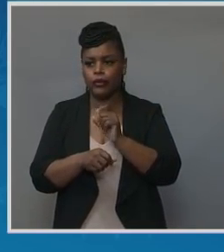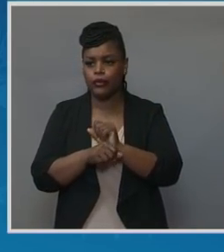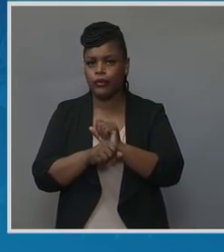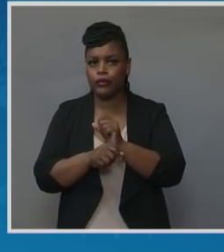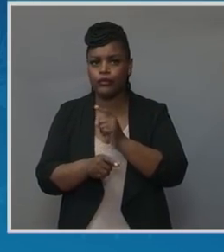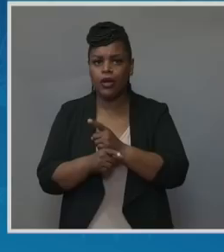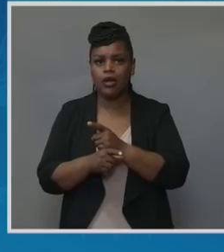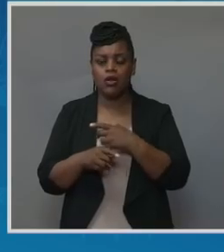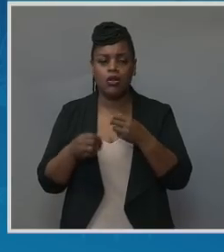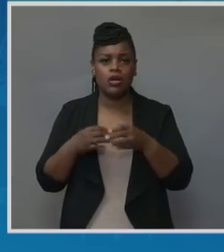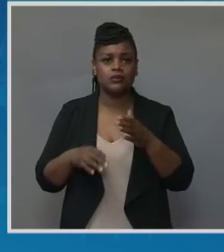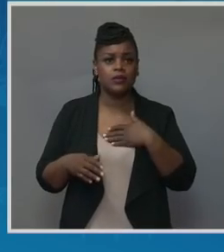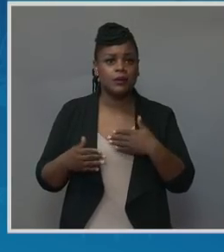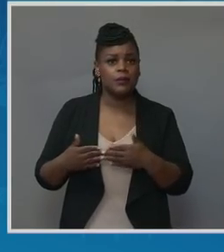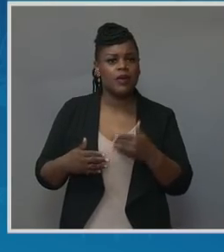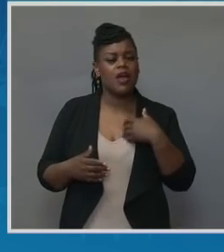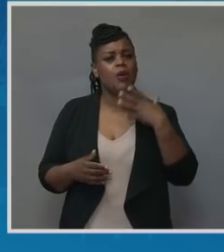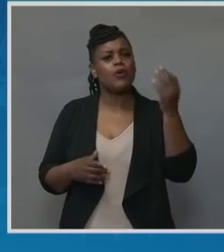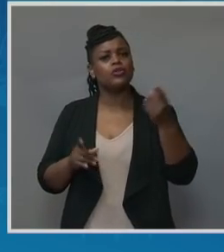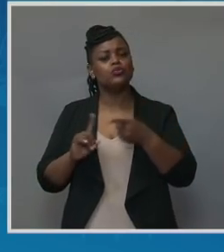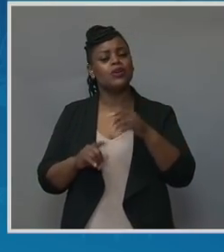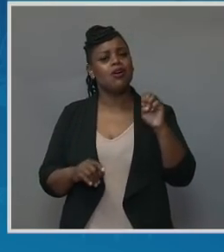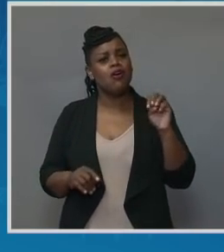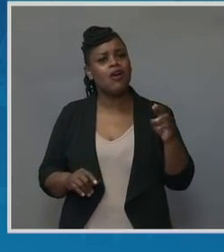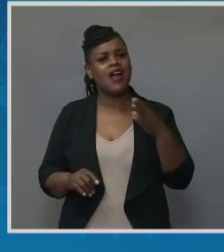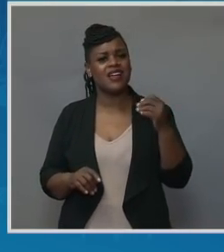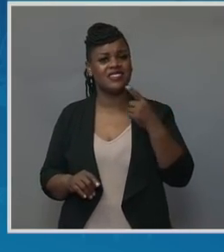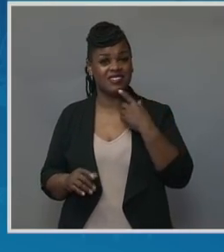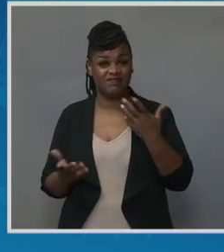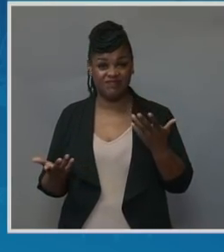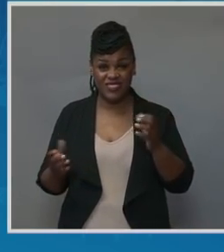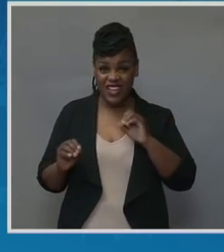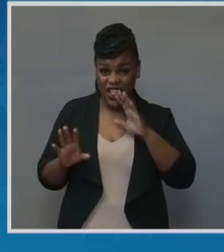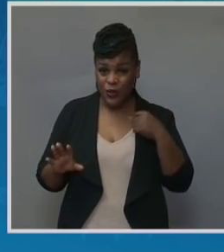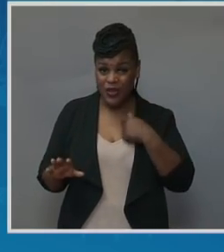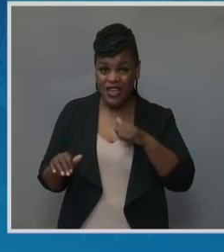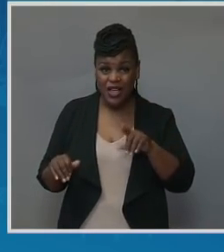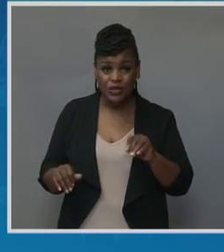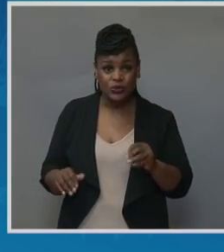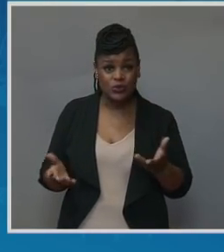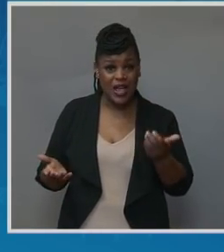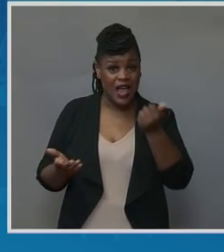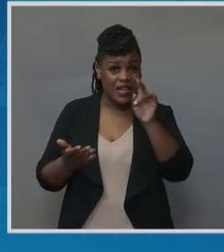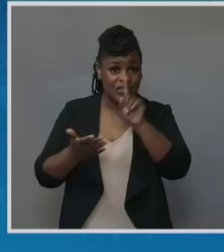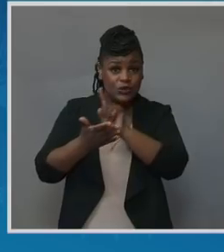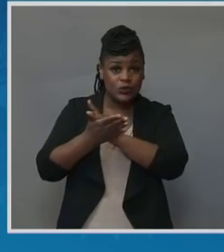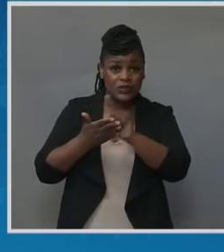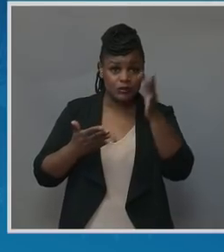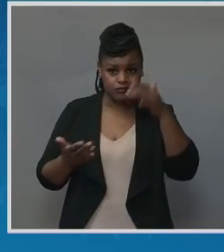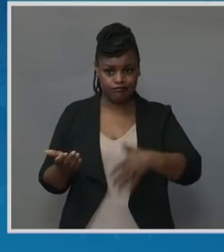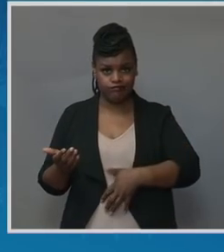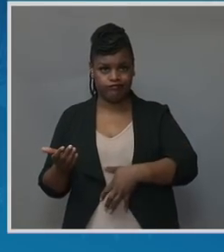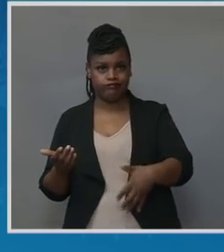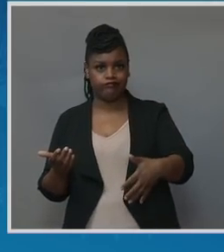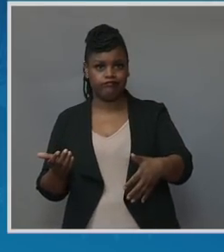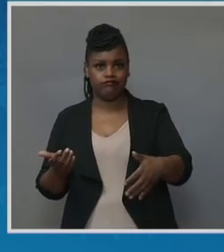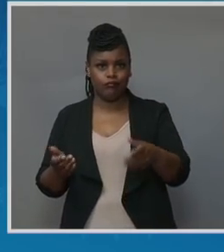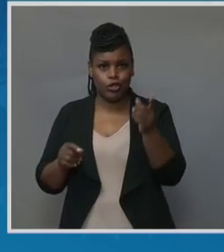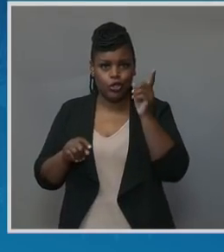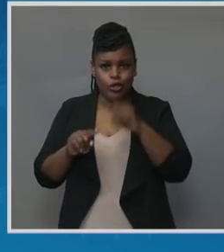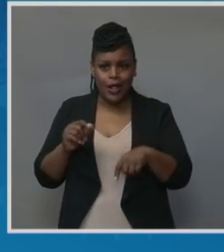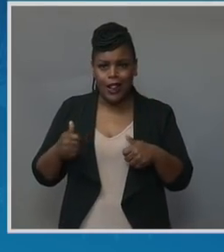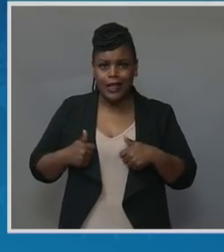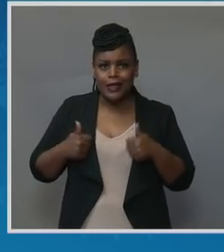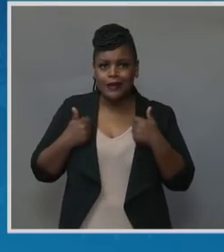I came to the ER, and they said there was nothing they could do at 18 weeks because my pregnancy wasn't viable, which is at